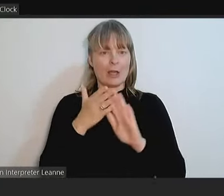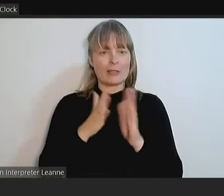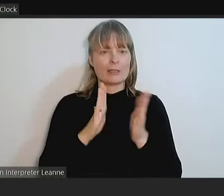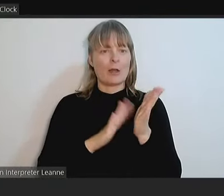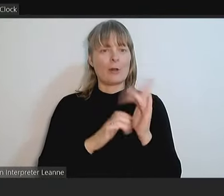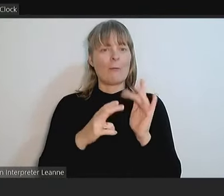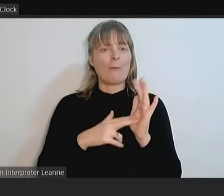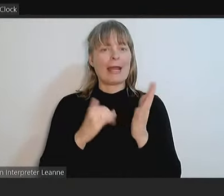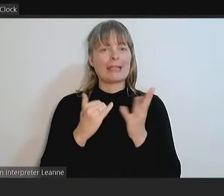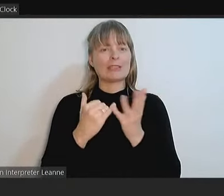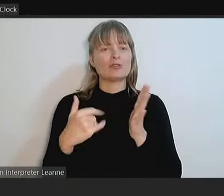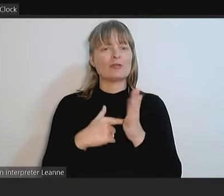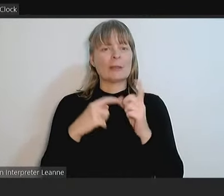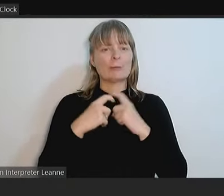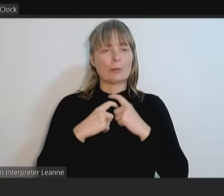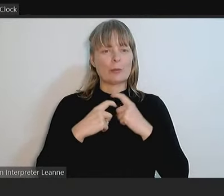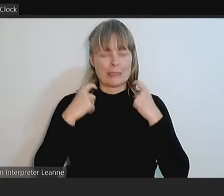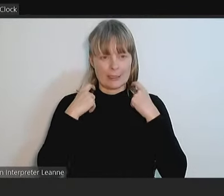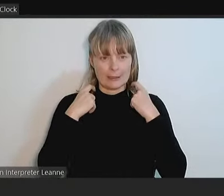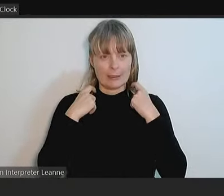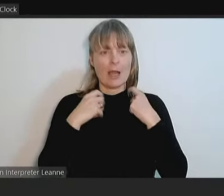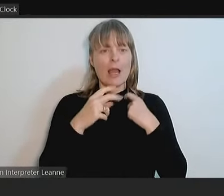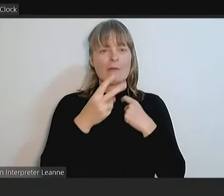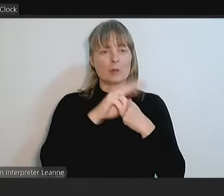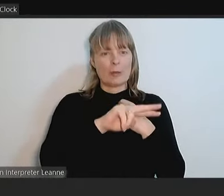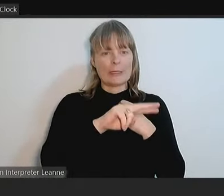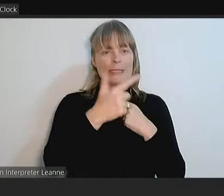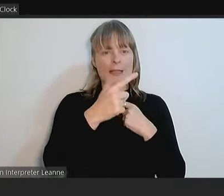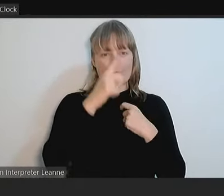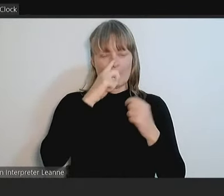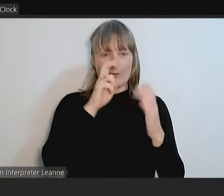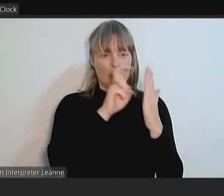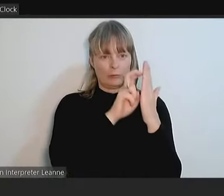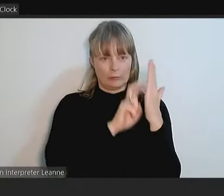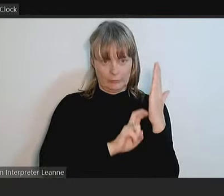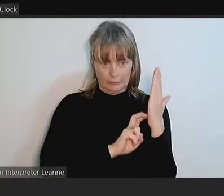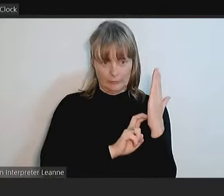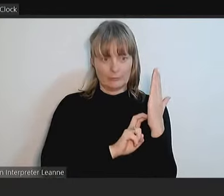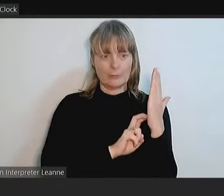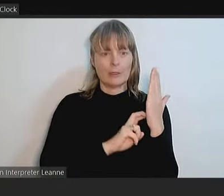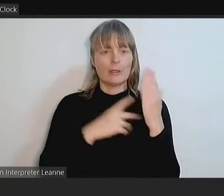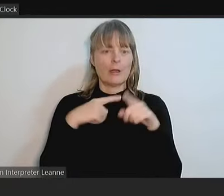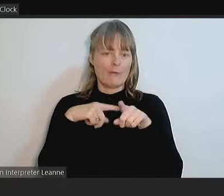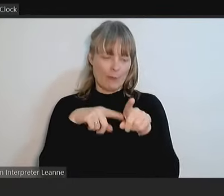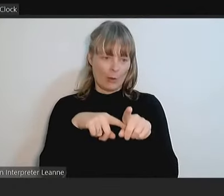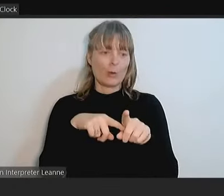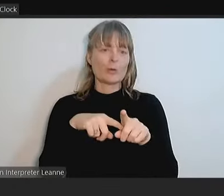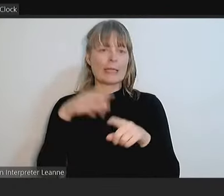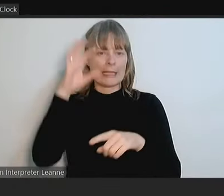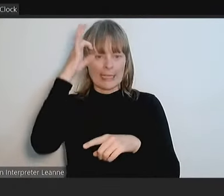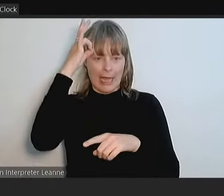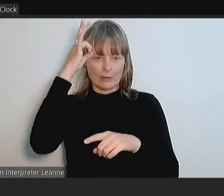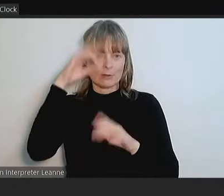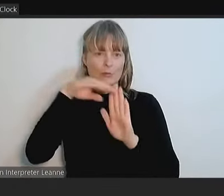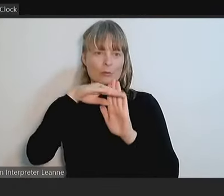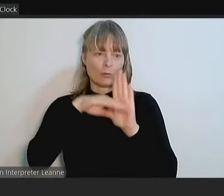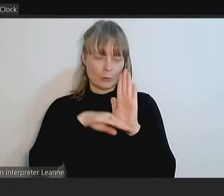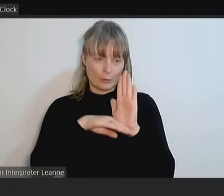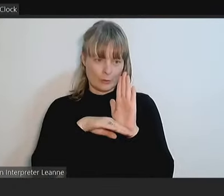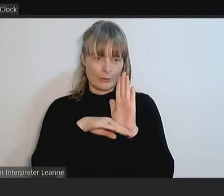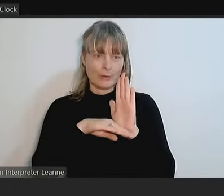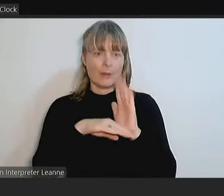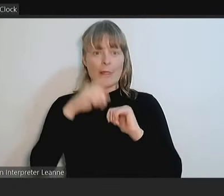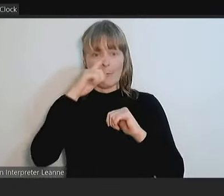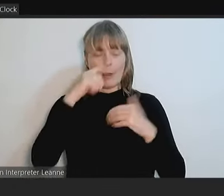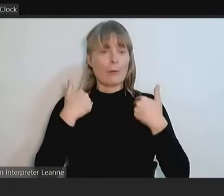signed by approximately 27 people and that it complies with Council's governance rules stating that the residents of Youngman Street